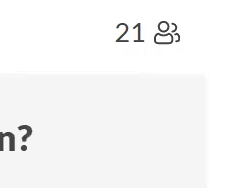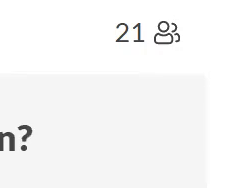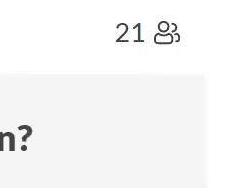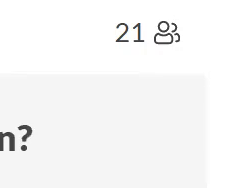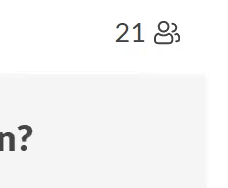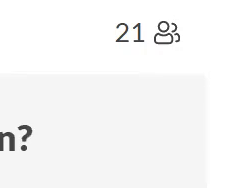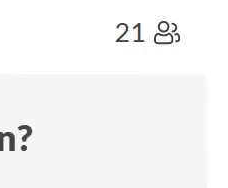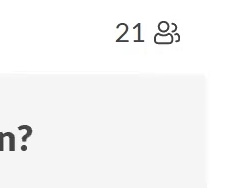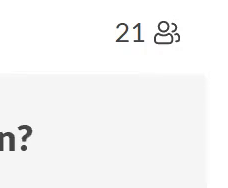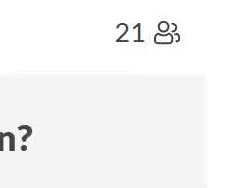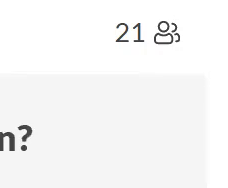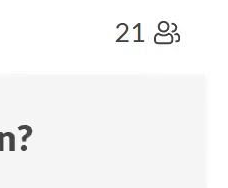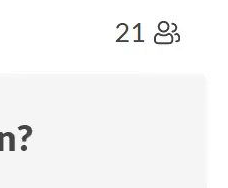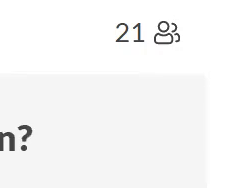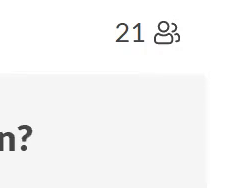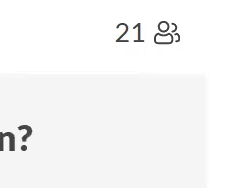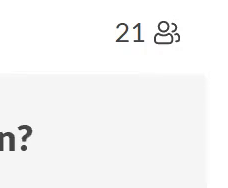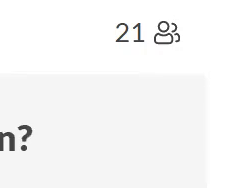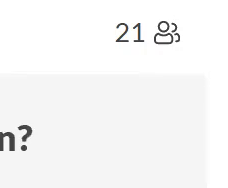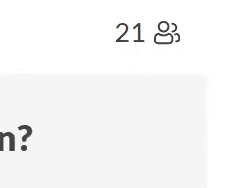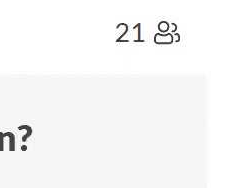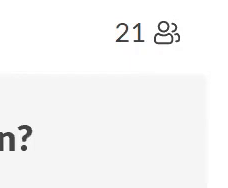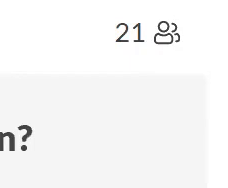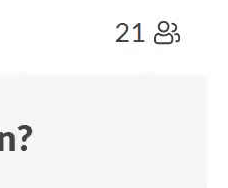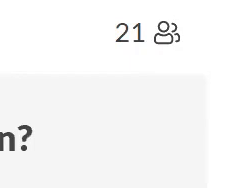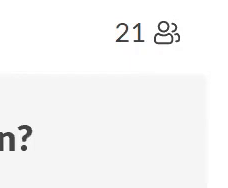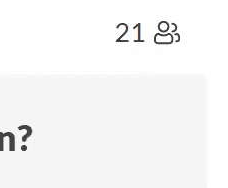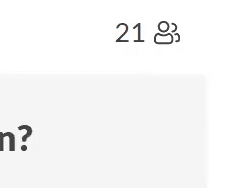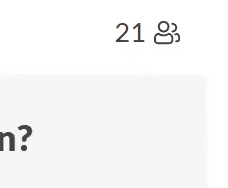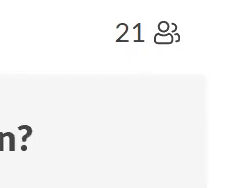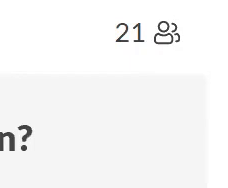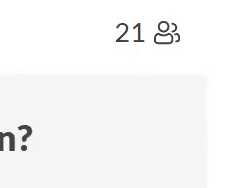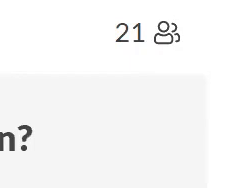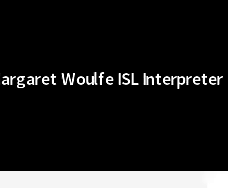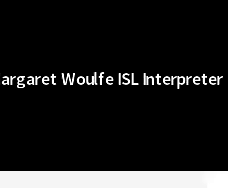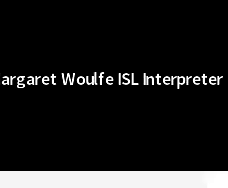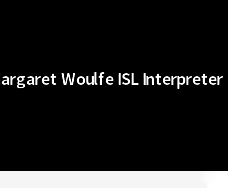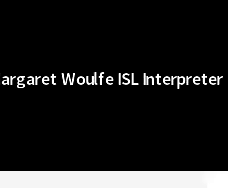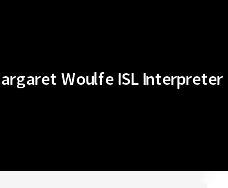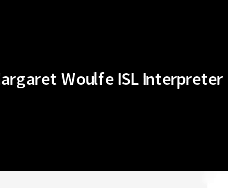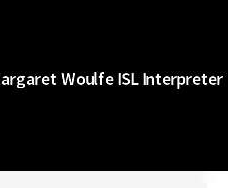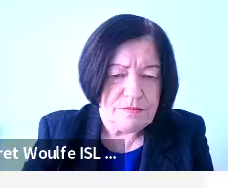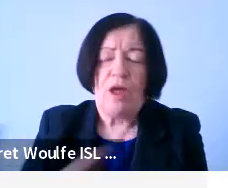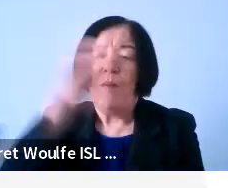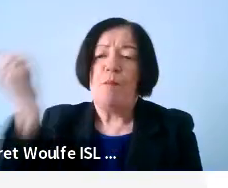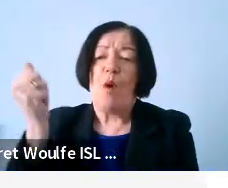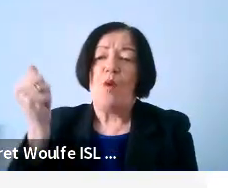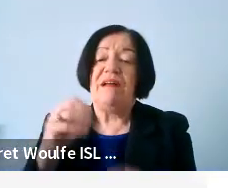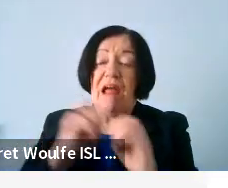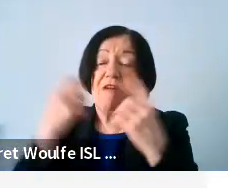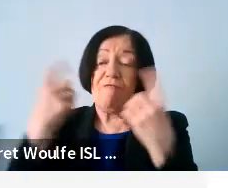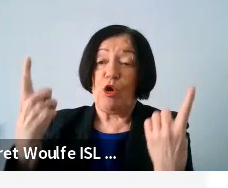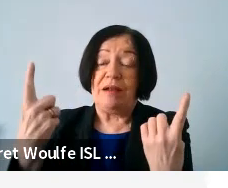Pity we don't have any learning from it. And yet now everyone or mostly everyone